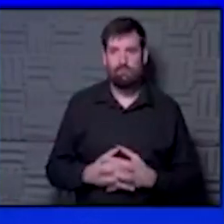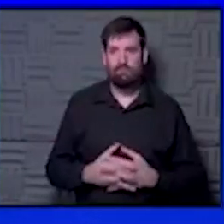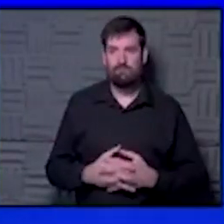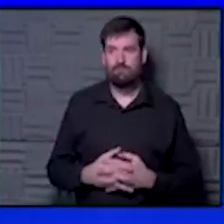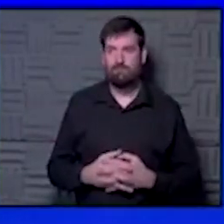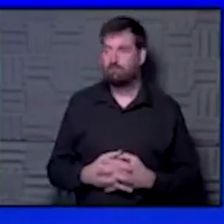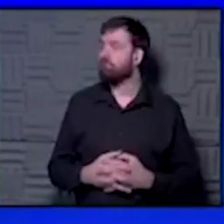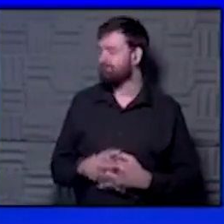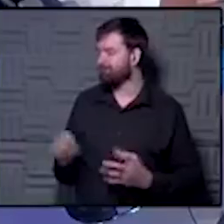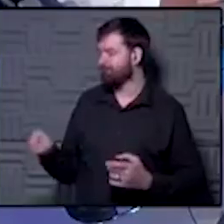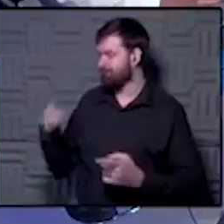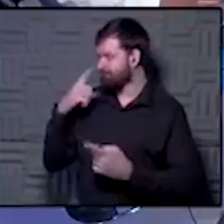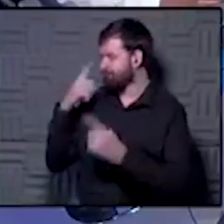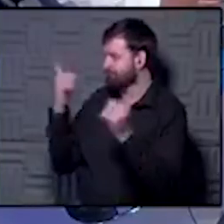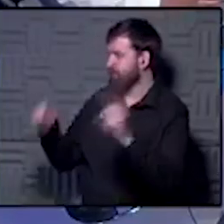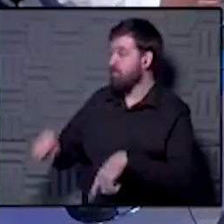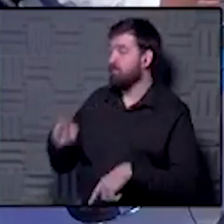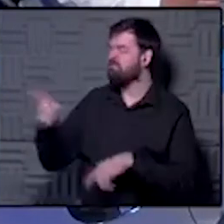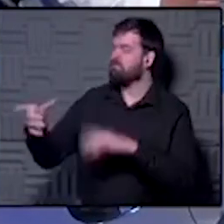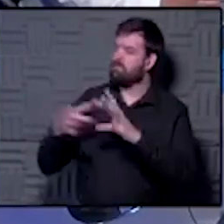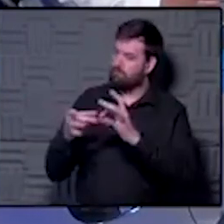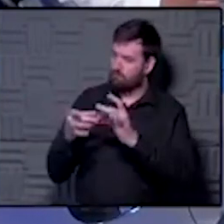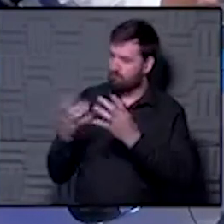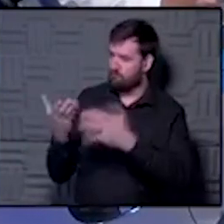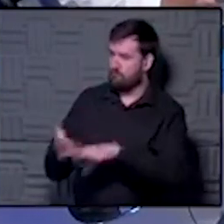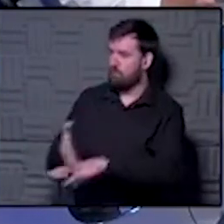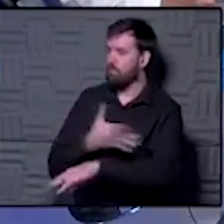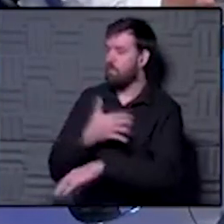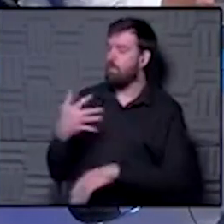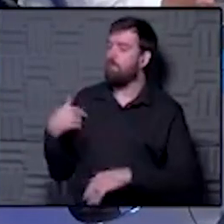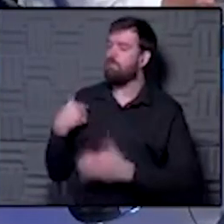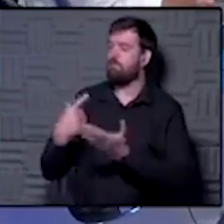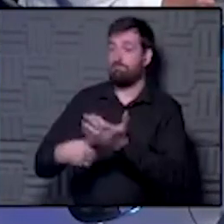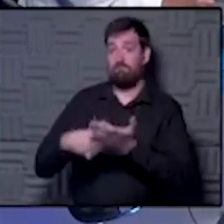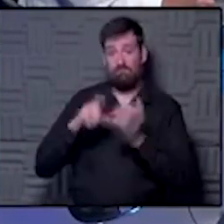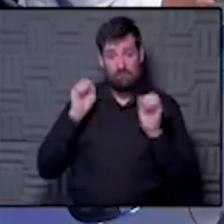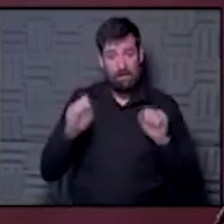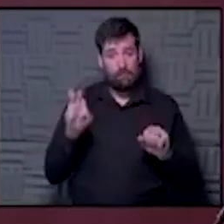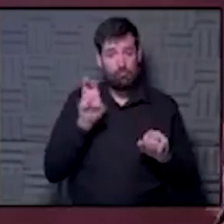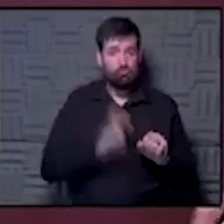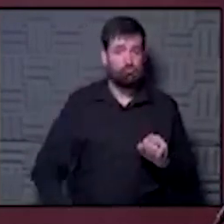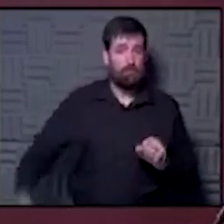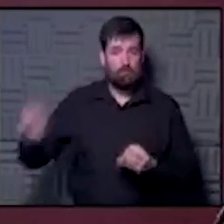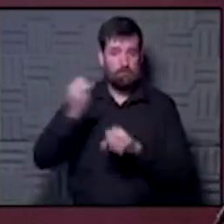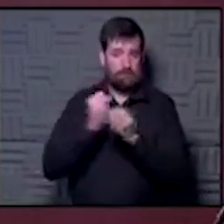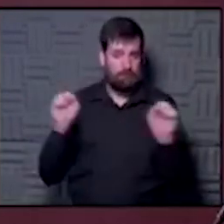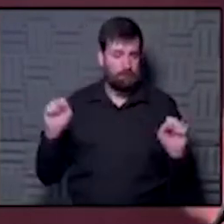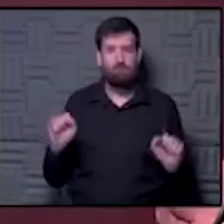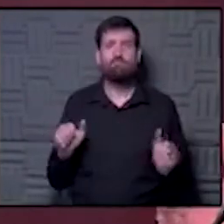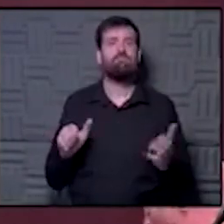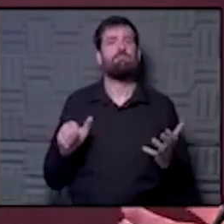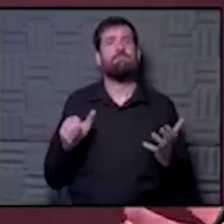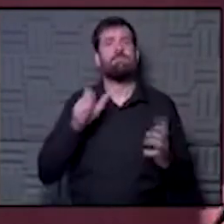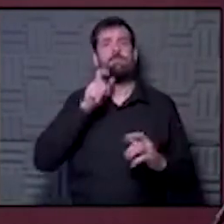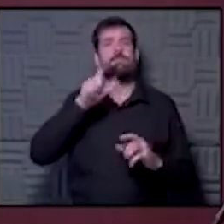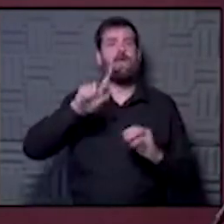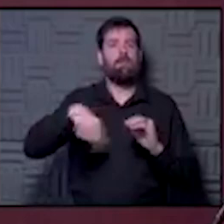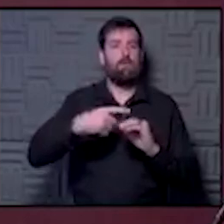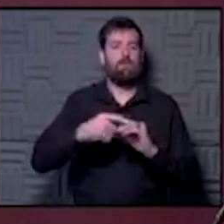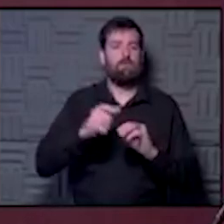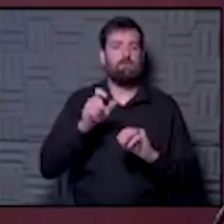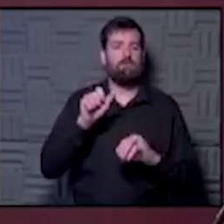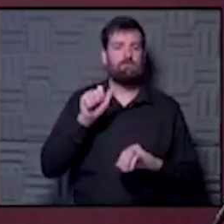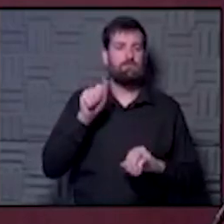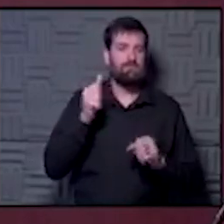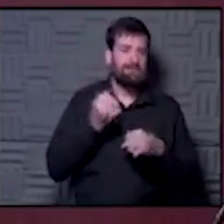do. I completely agree. And you've talked about this before. Whenever you talk about, can you travel safely? Period. It's really not about where you're going. It's about